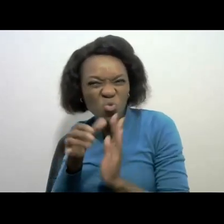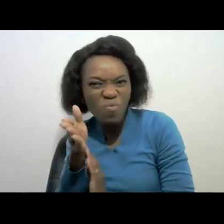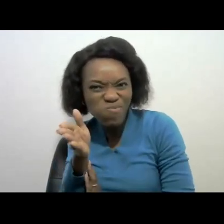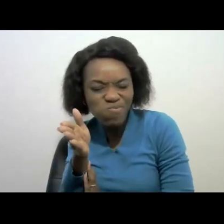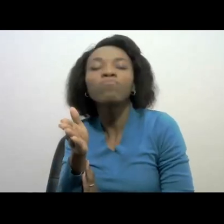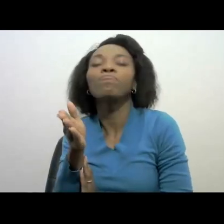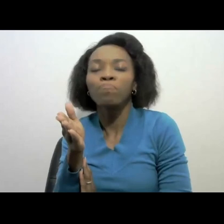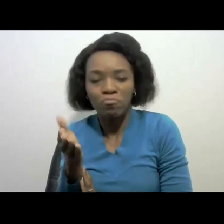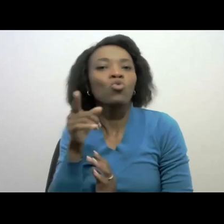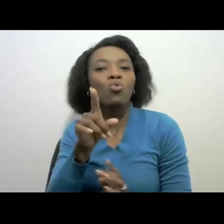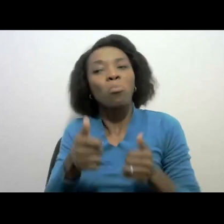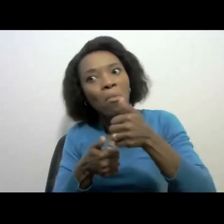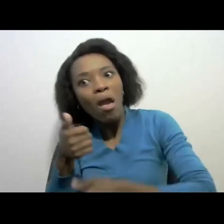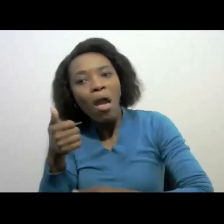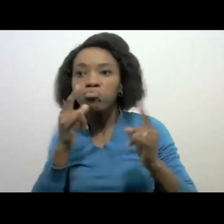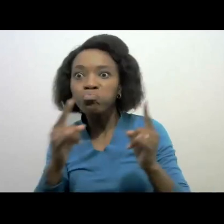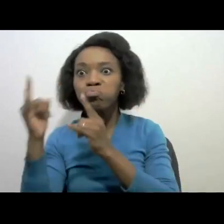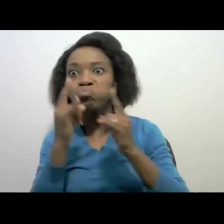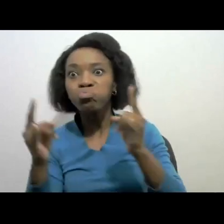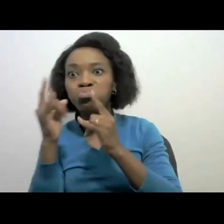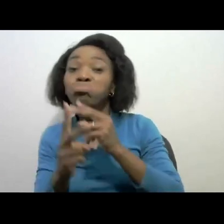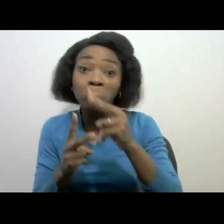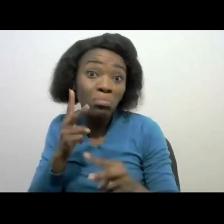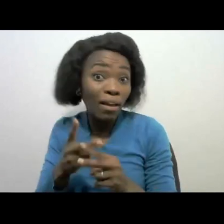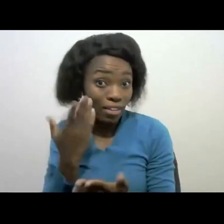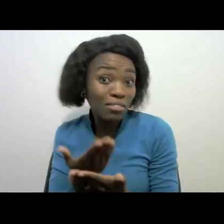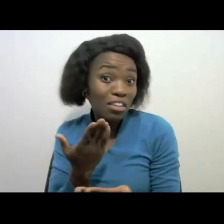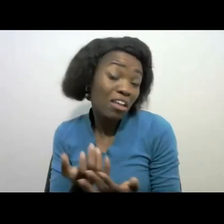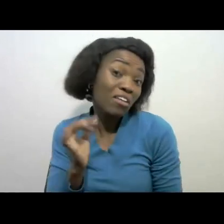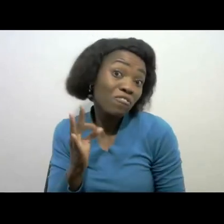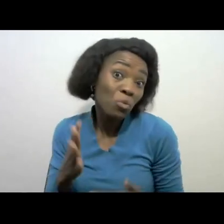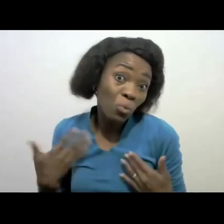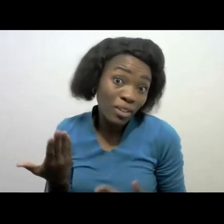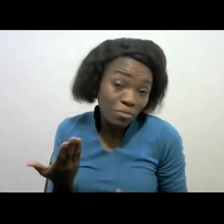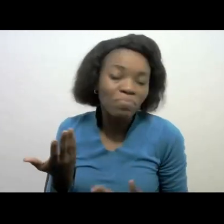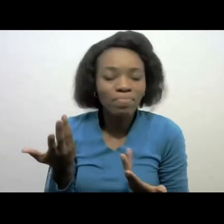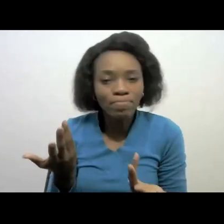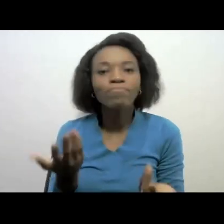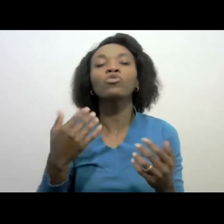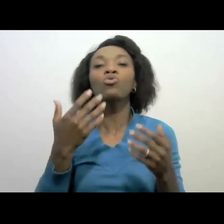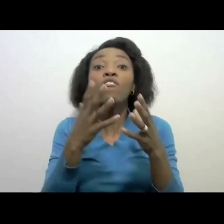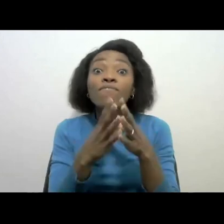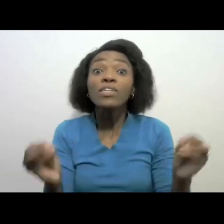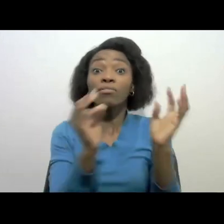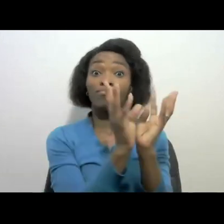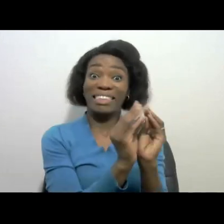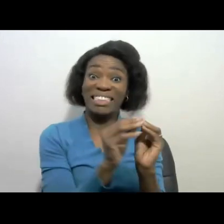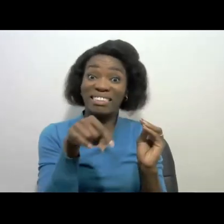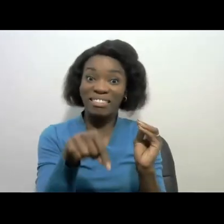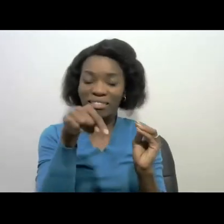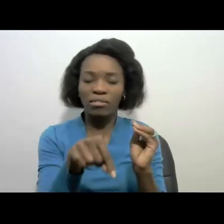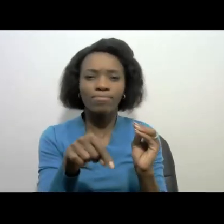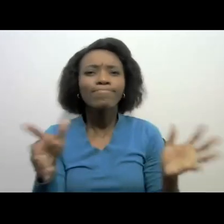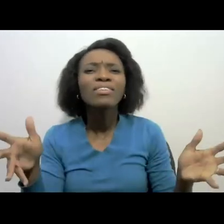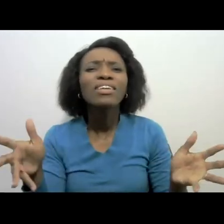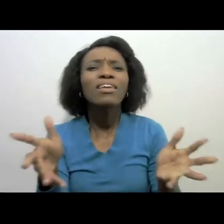refresh your mind, should you want to refresh your mind. At the end of this session, we encourage you to take